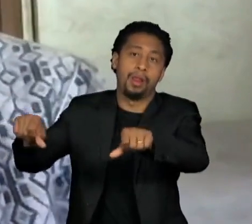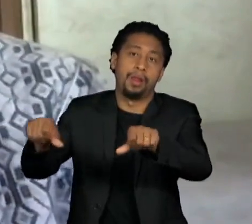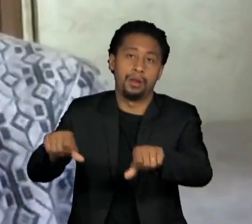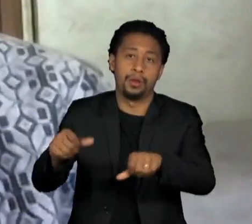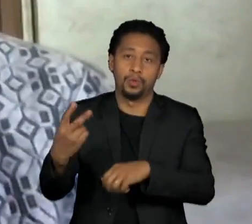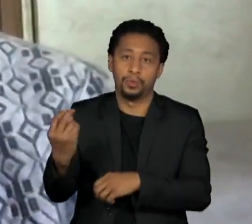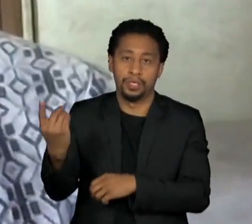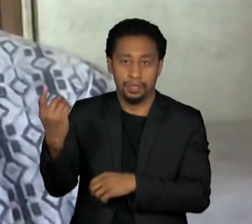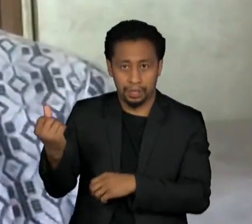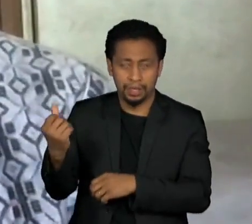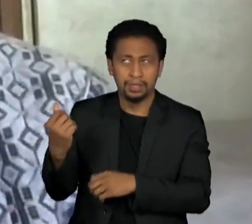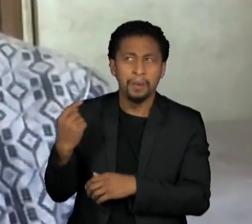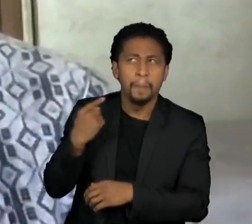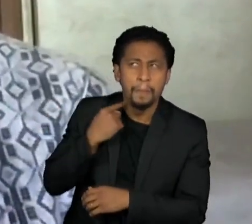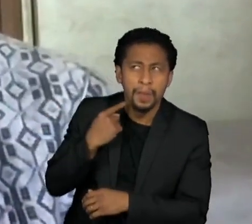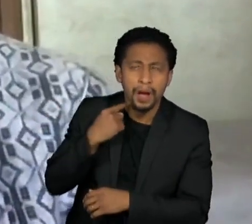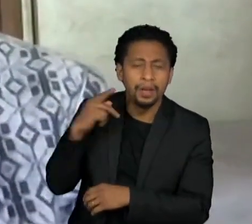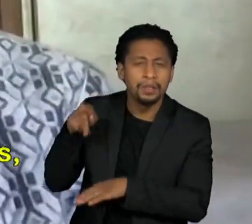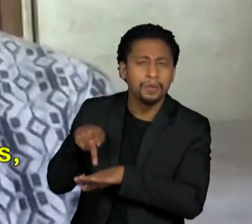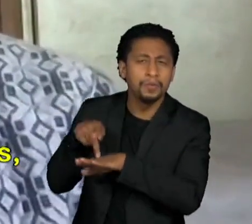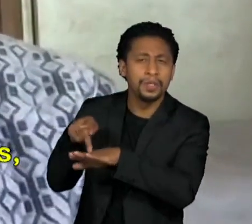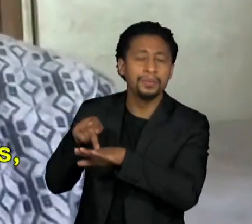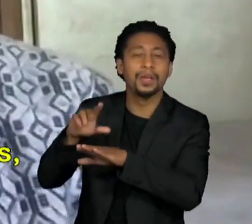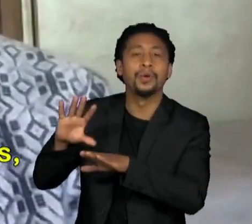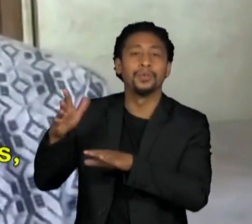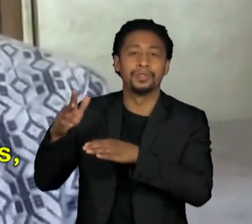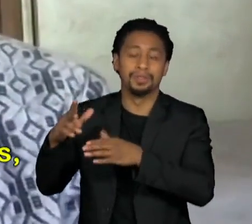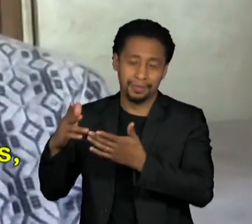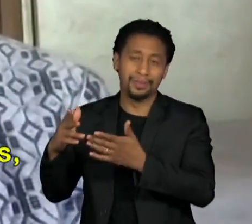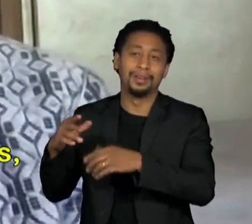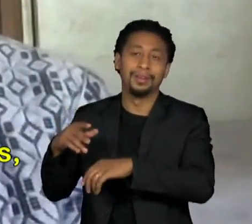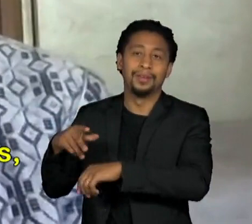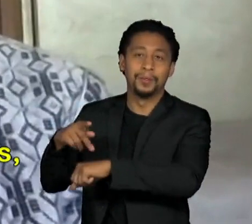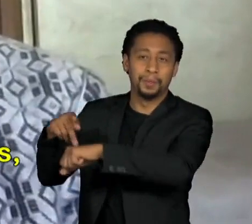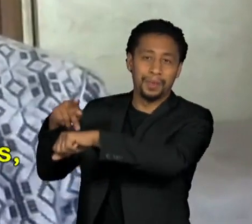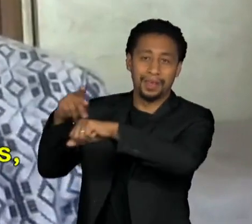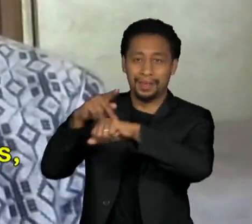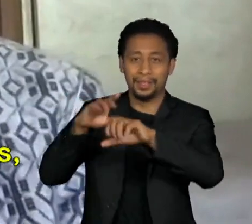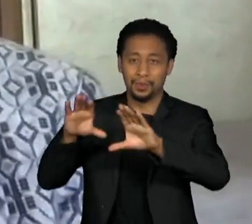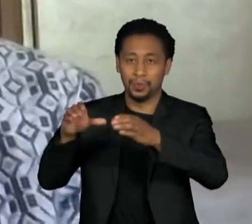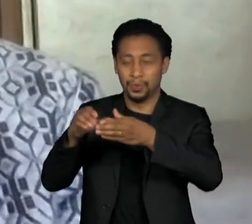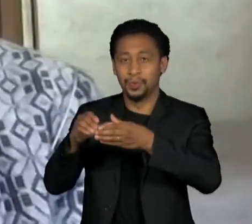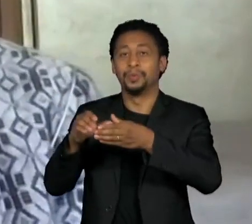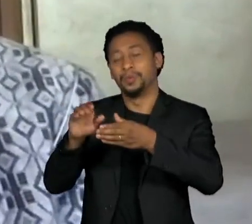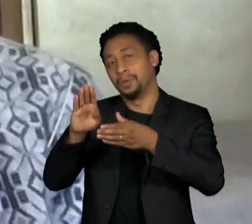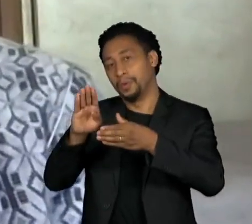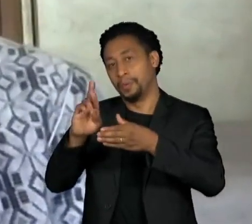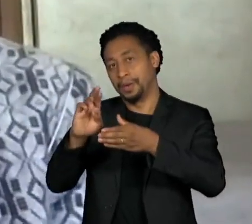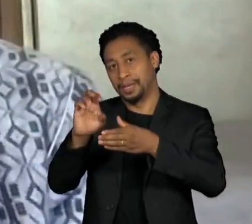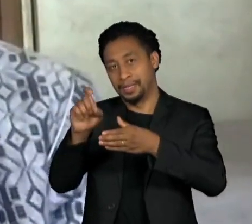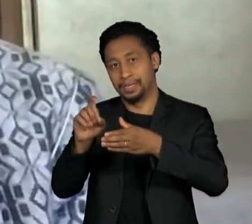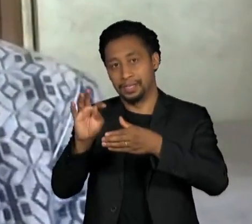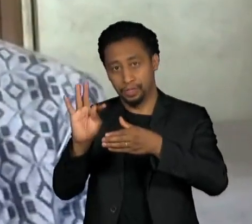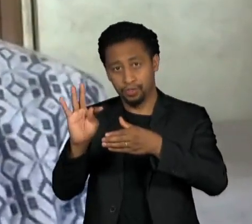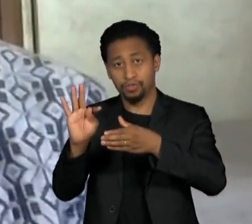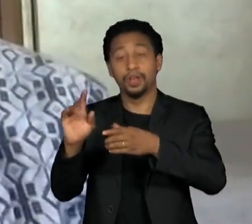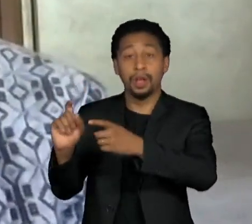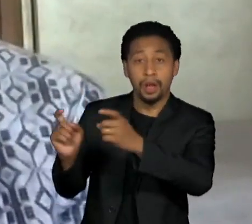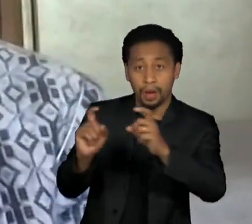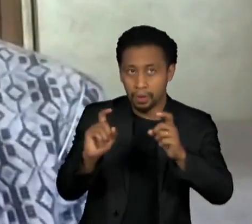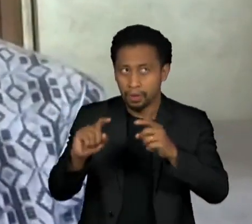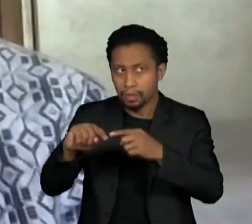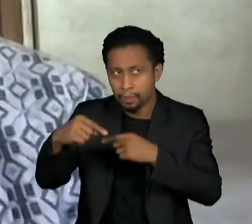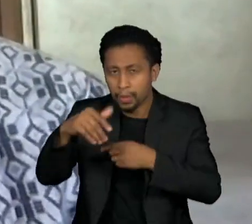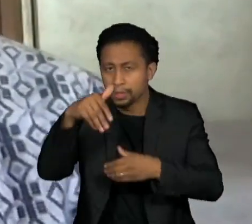than about a month later, you had Brexit, and then you had all of the elections coming forward. Ending in November, it was